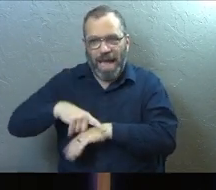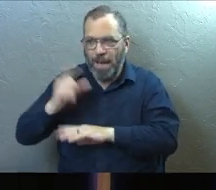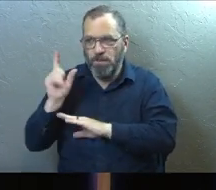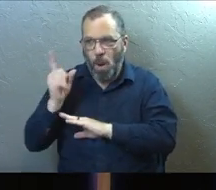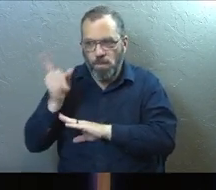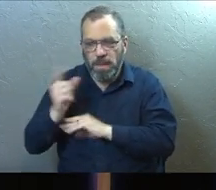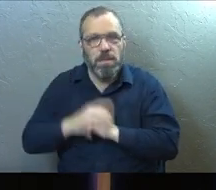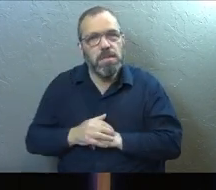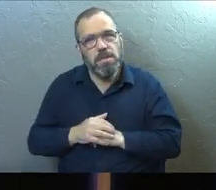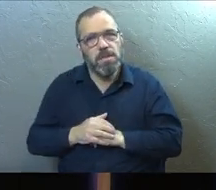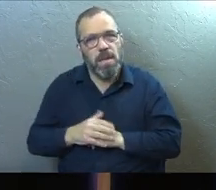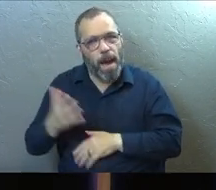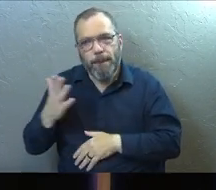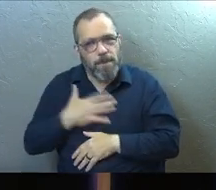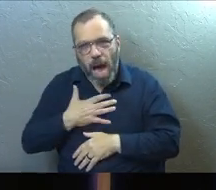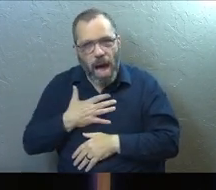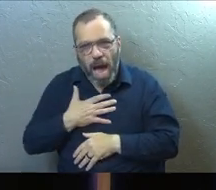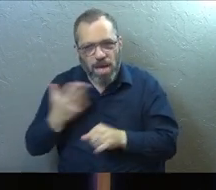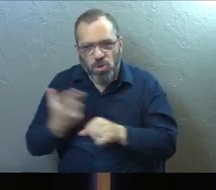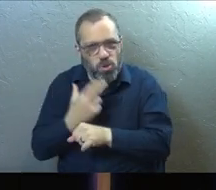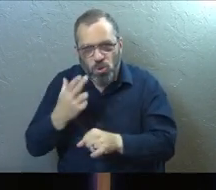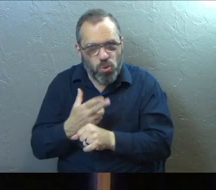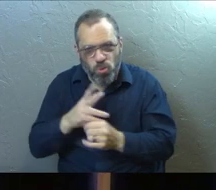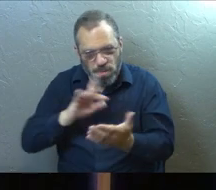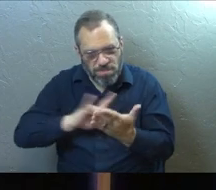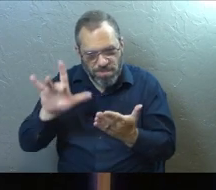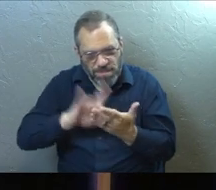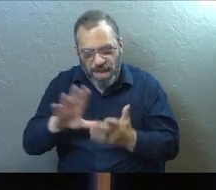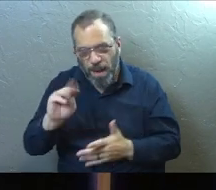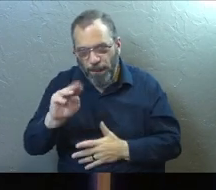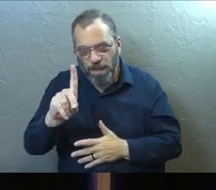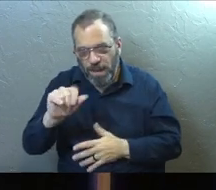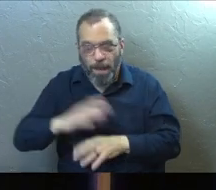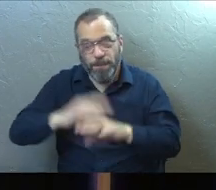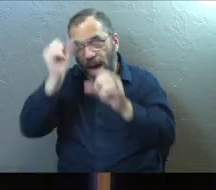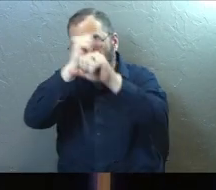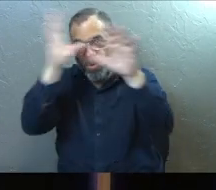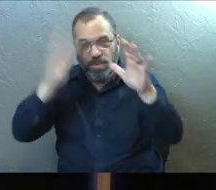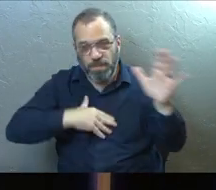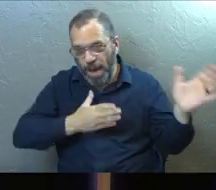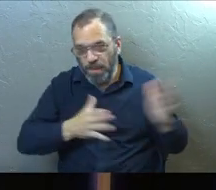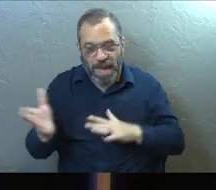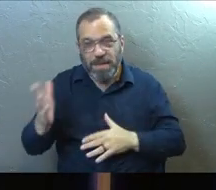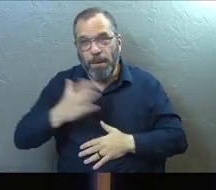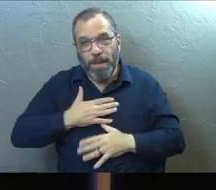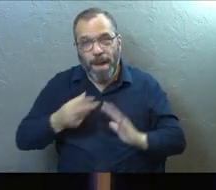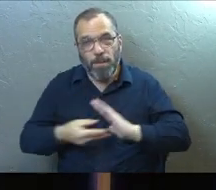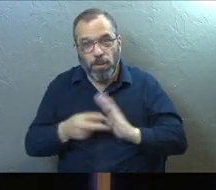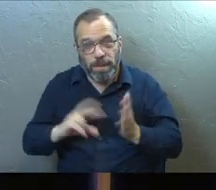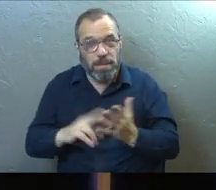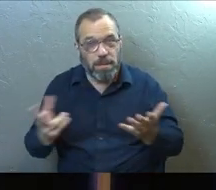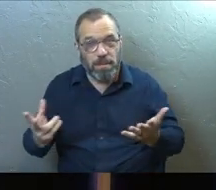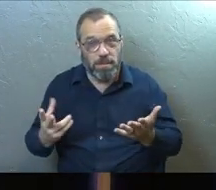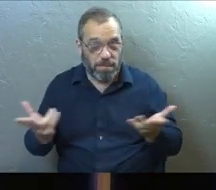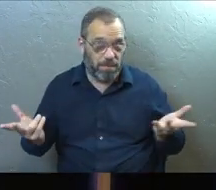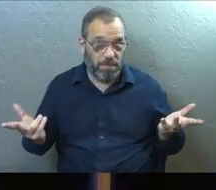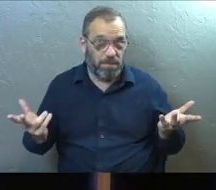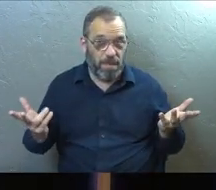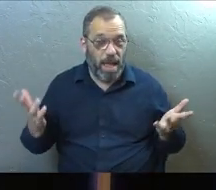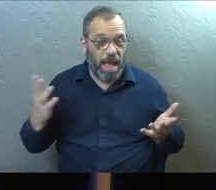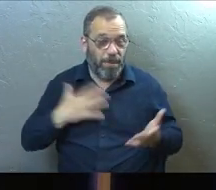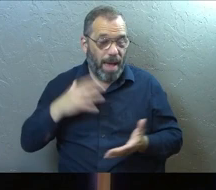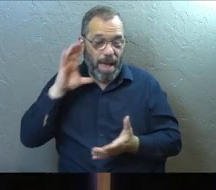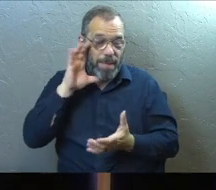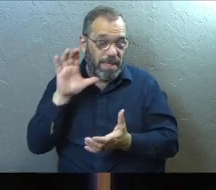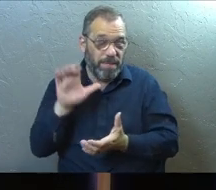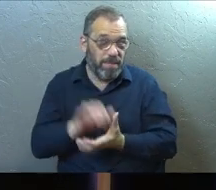and moments, my media use again, my dreams, my plans, right? My purpose and